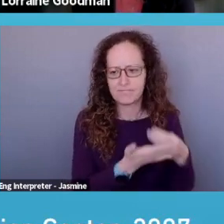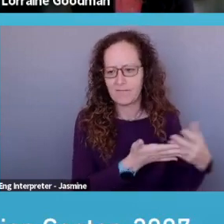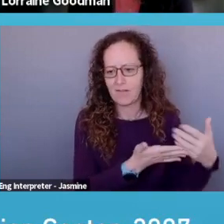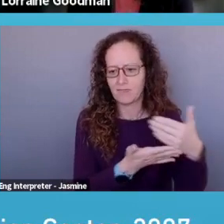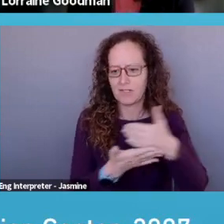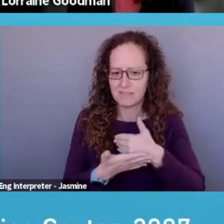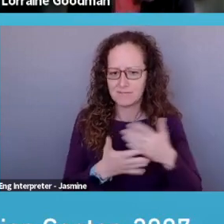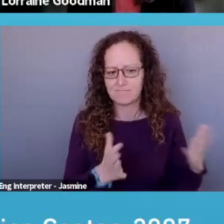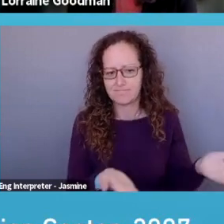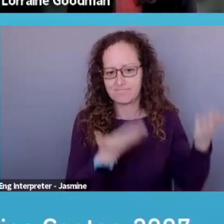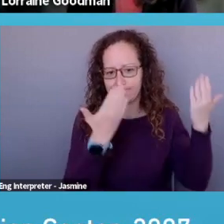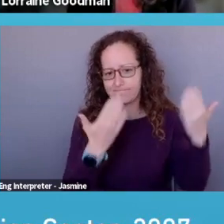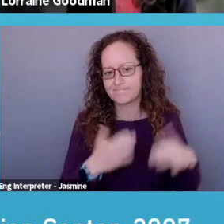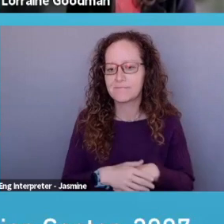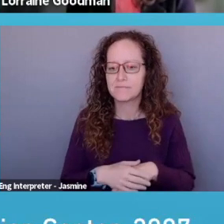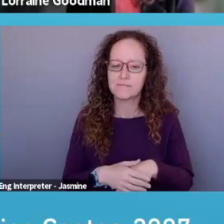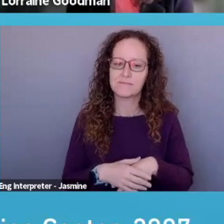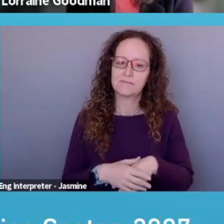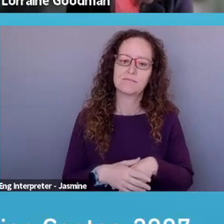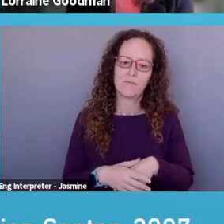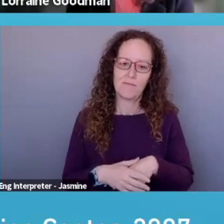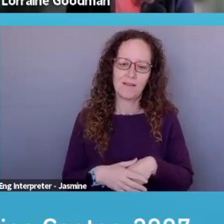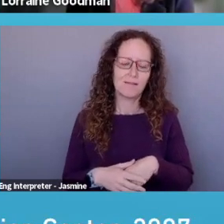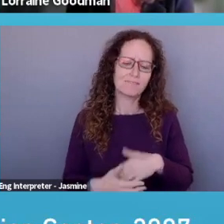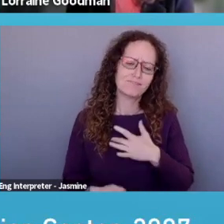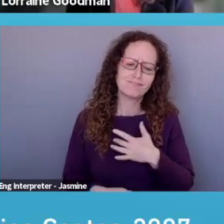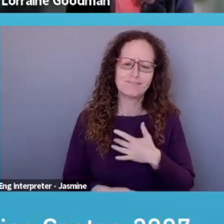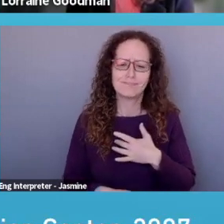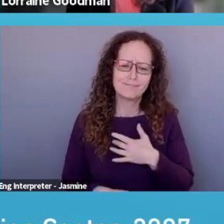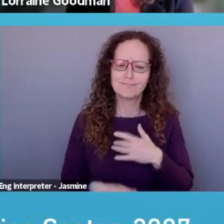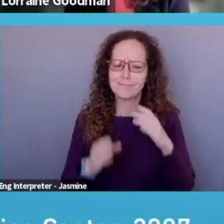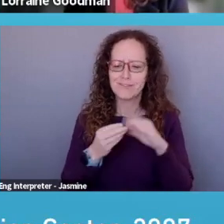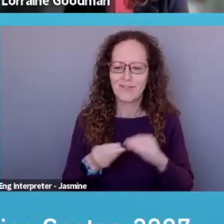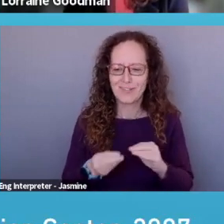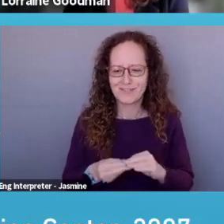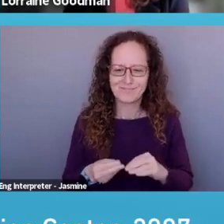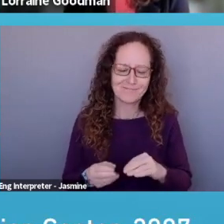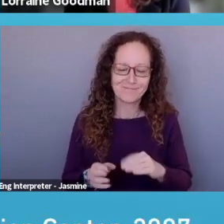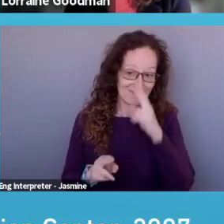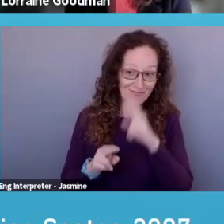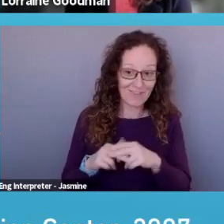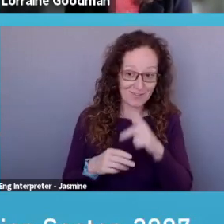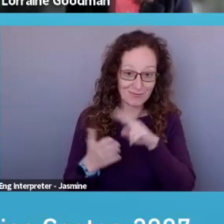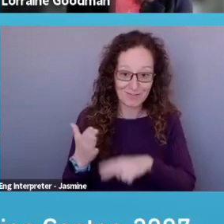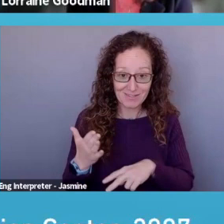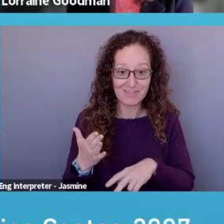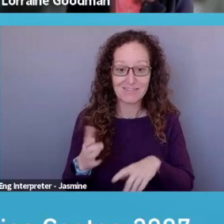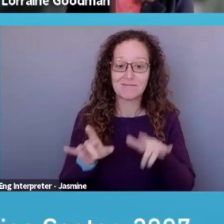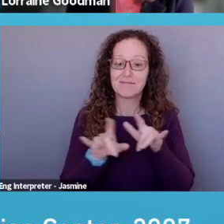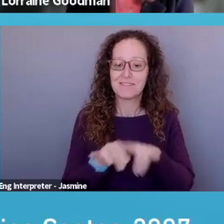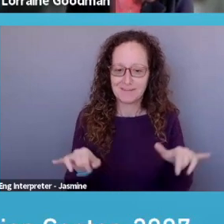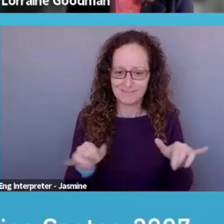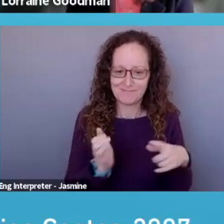uh, charming anecdotes. Um, so I, it's, it's, uh, it's a fun read, but it's also talks about,